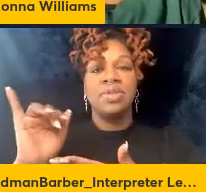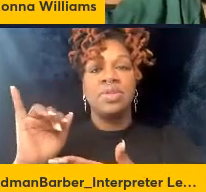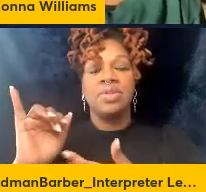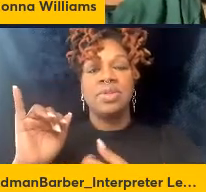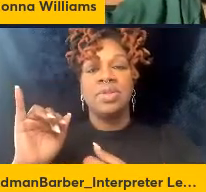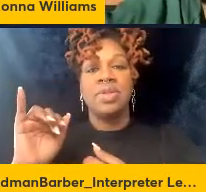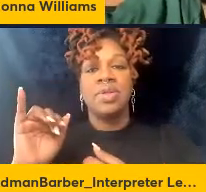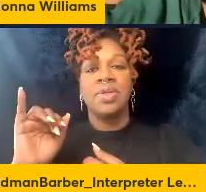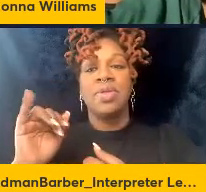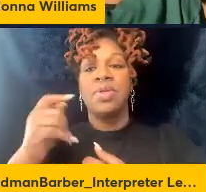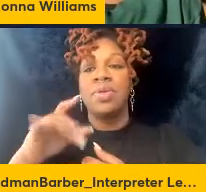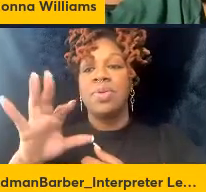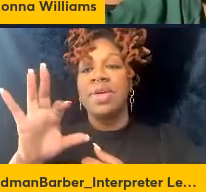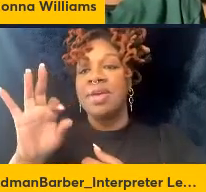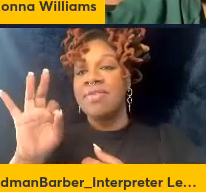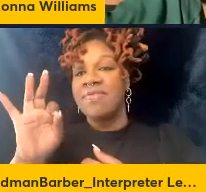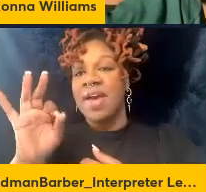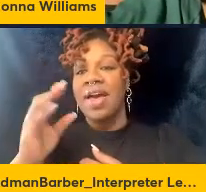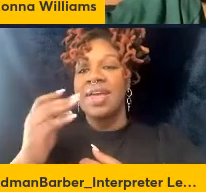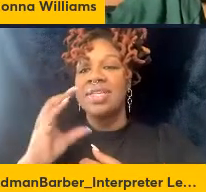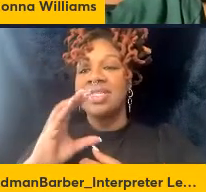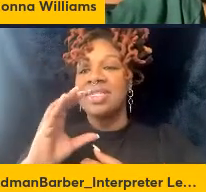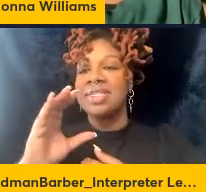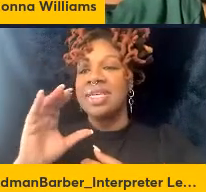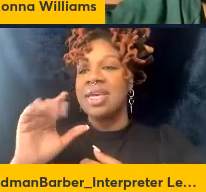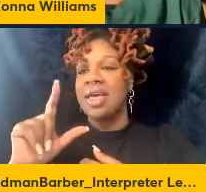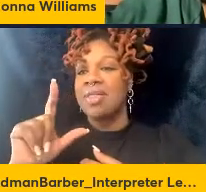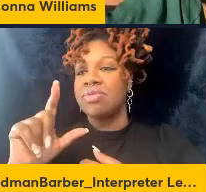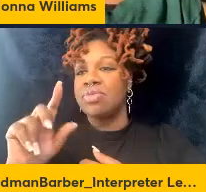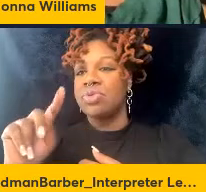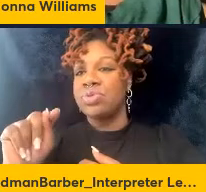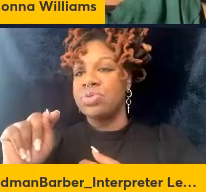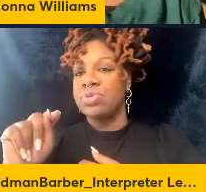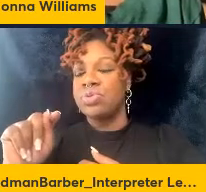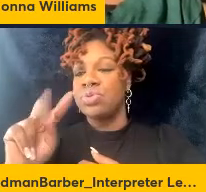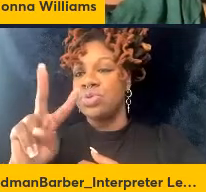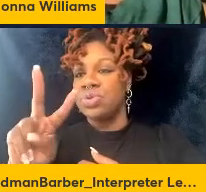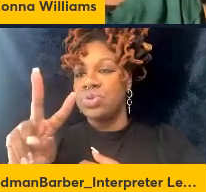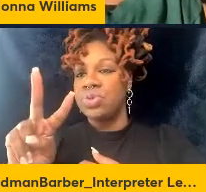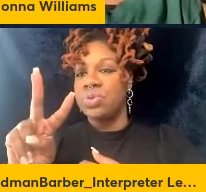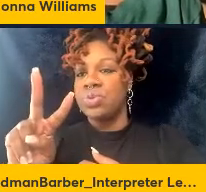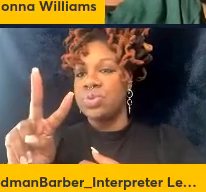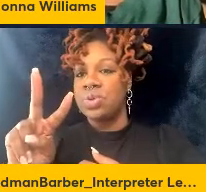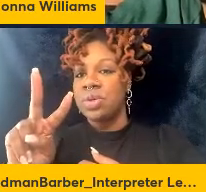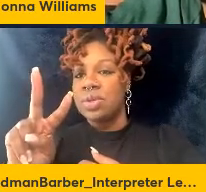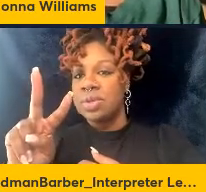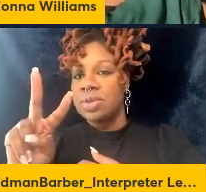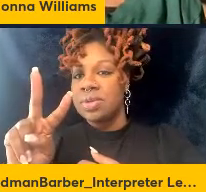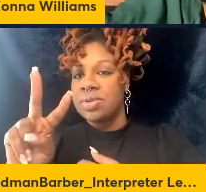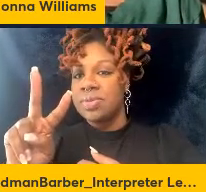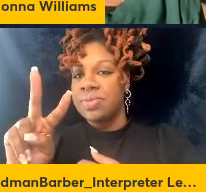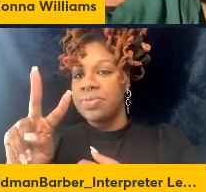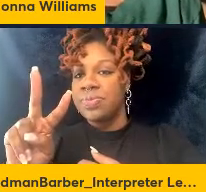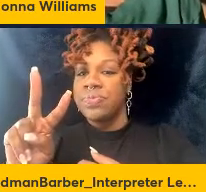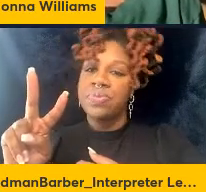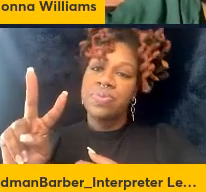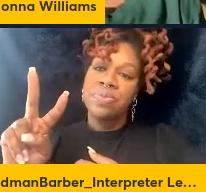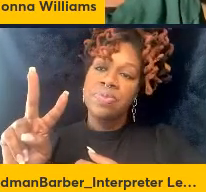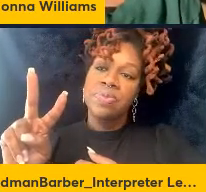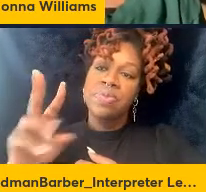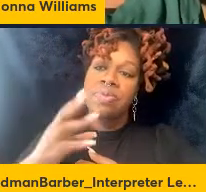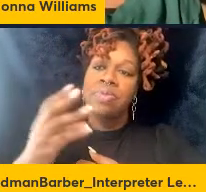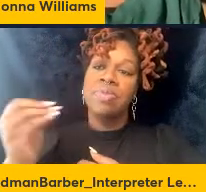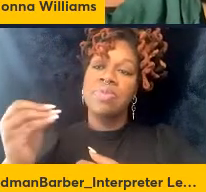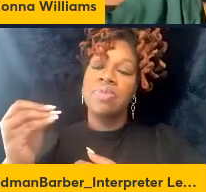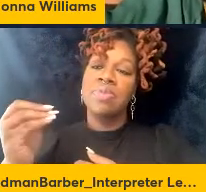like CCO2 and CYB163 that are produced during infection and that are incapable of being suppressed with our ART